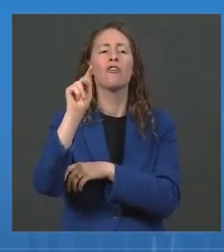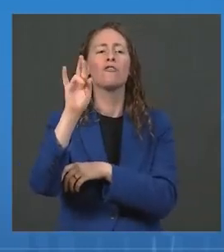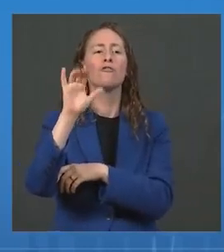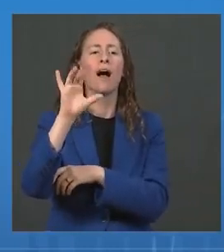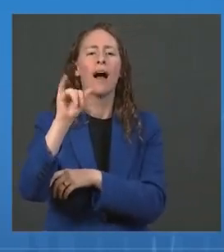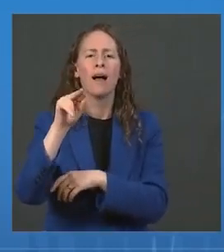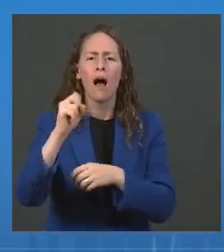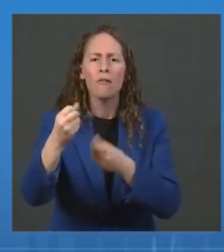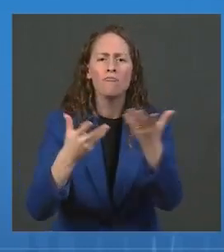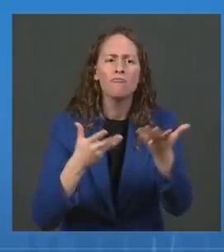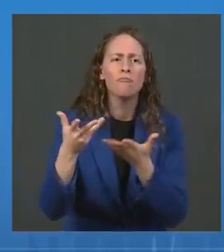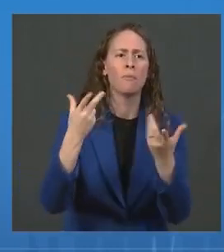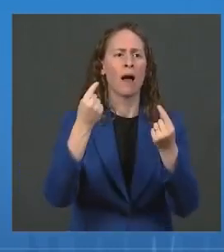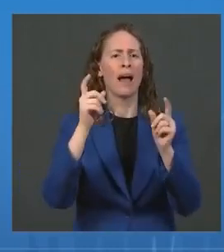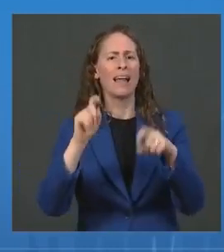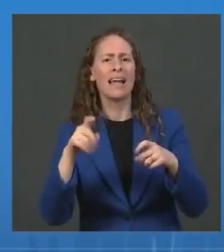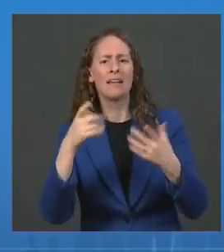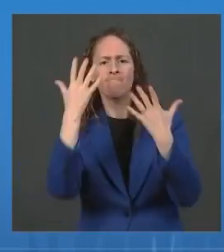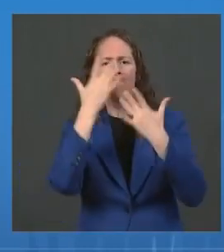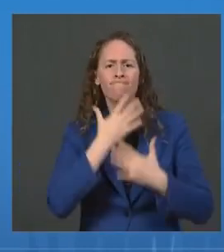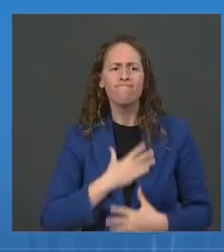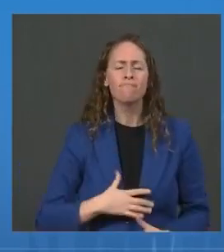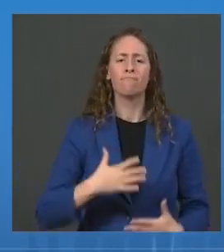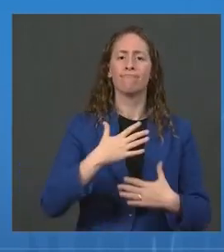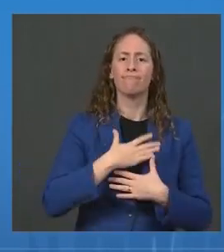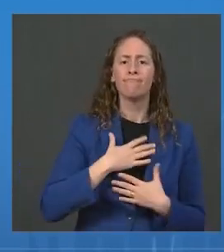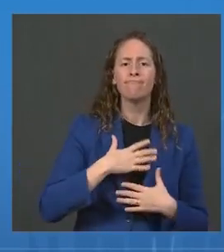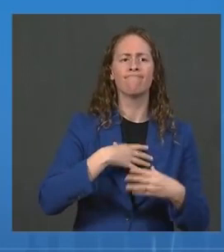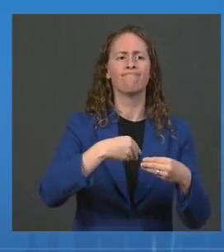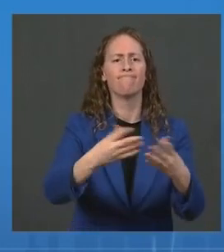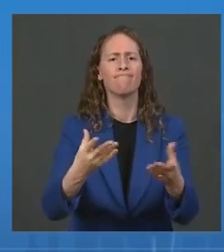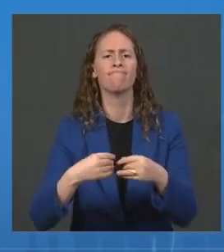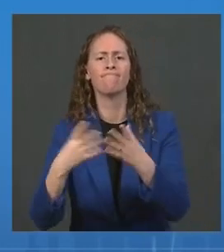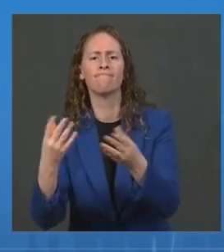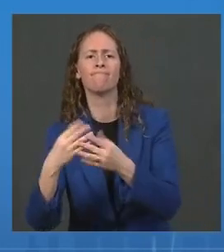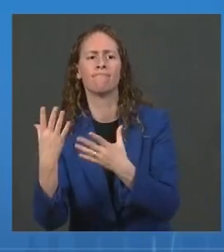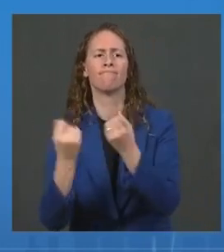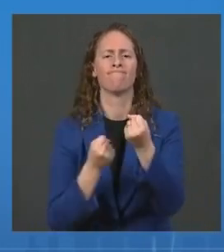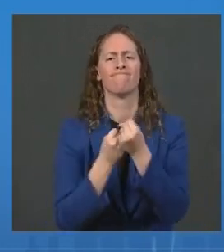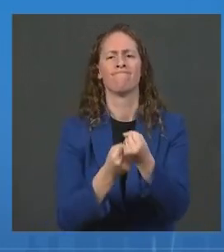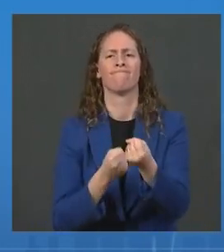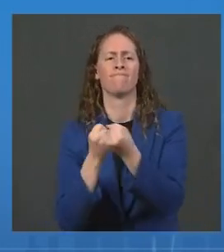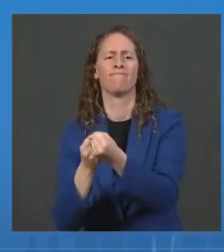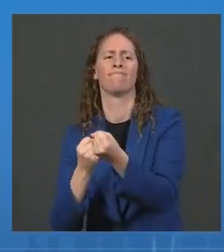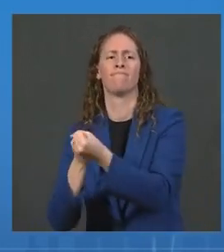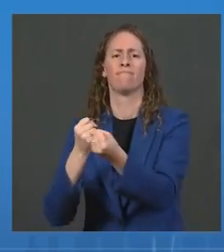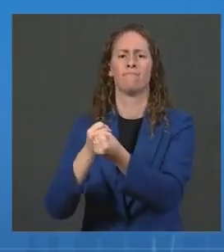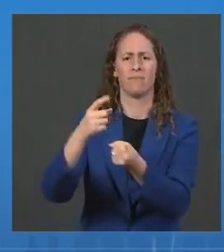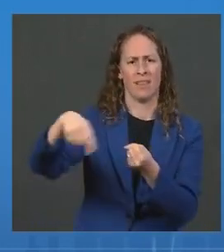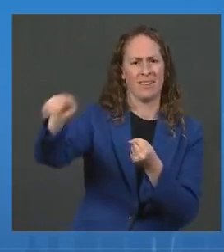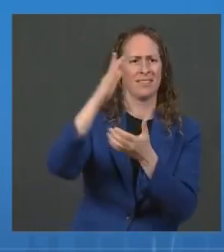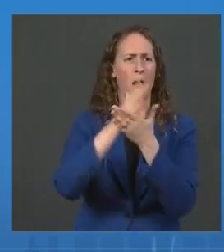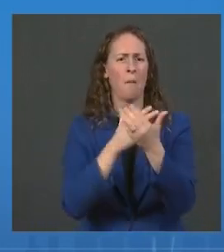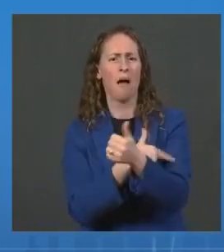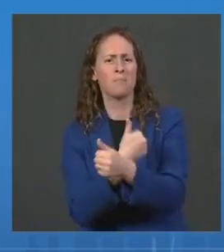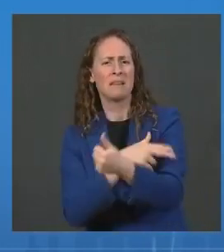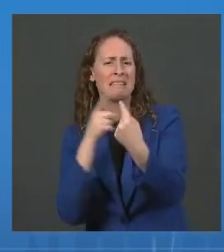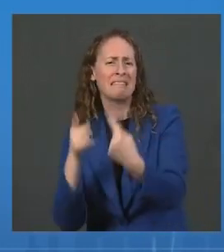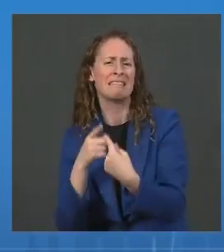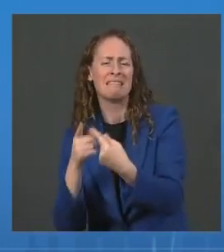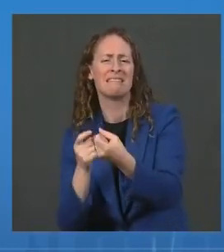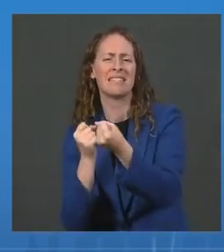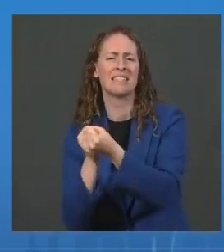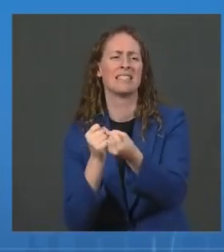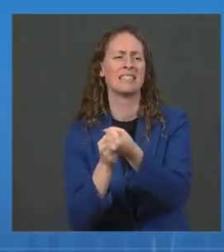and ambulances to support strained health systems. And importantly, shipping over 1 million doses of